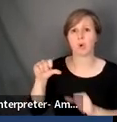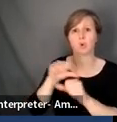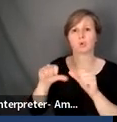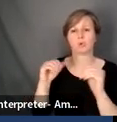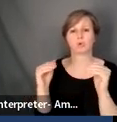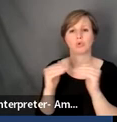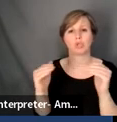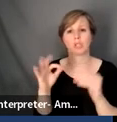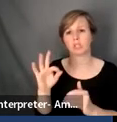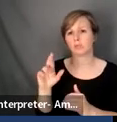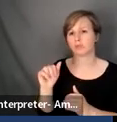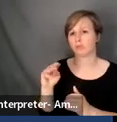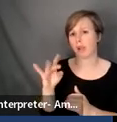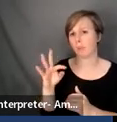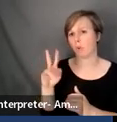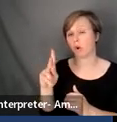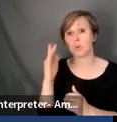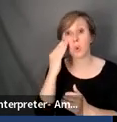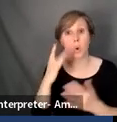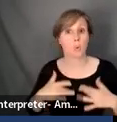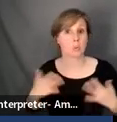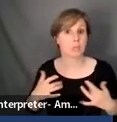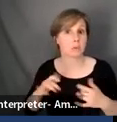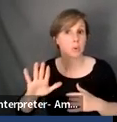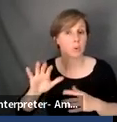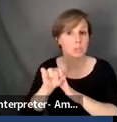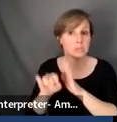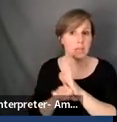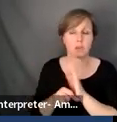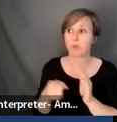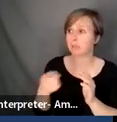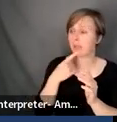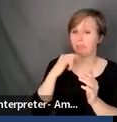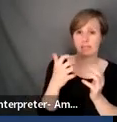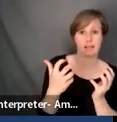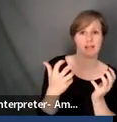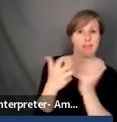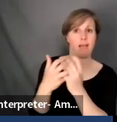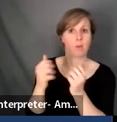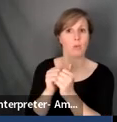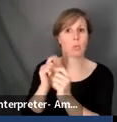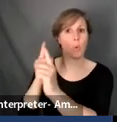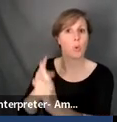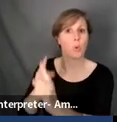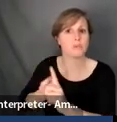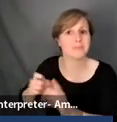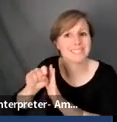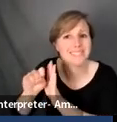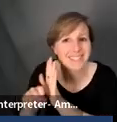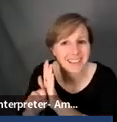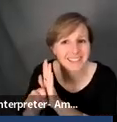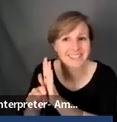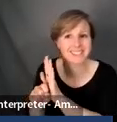now. And so know what's happening in your state to be able to say, this is actually in alignment with the goals of our state, um, uh,